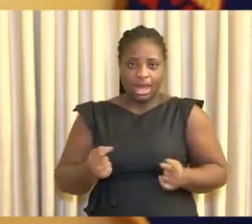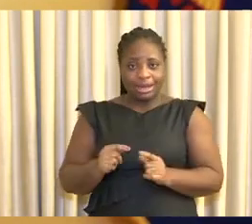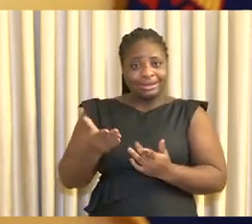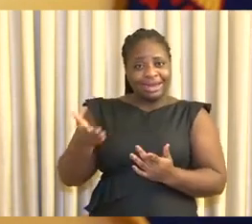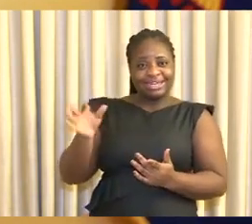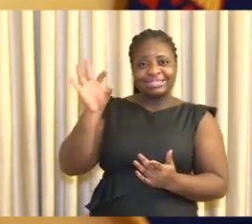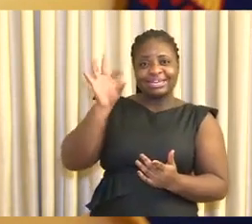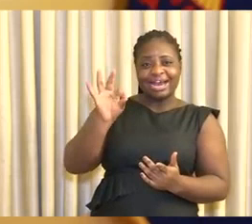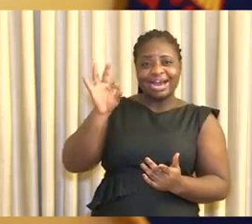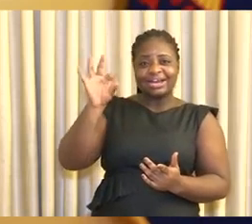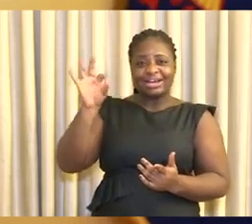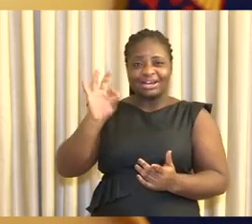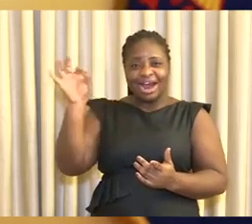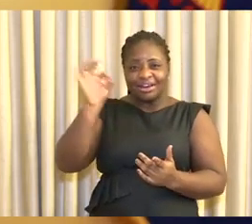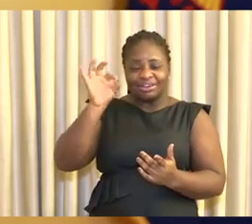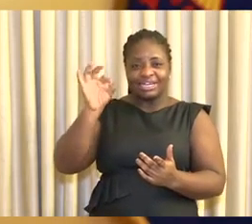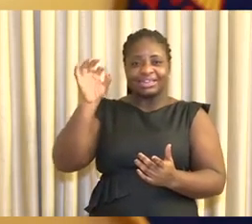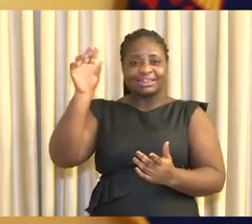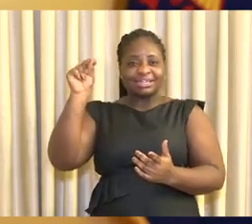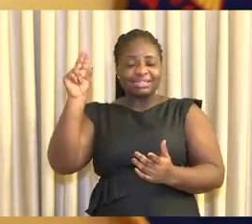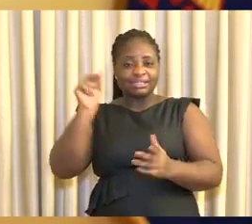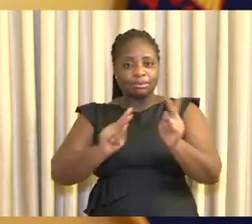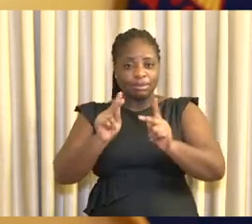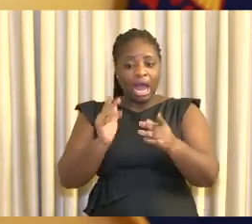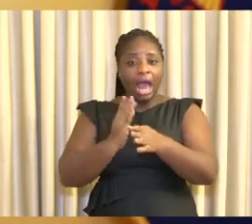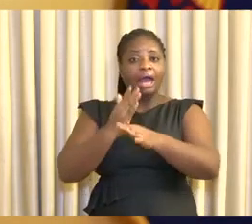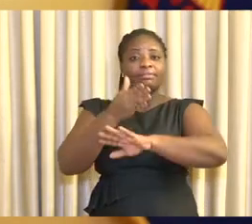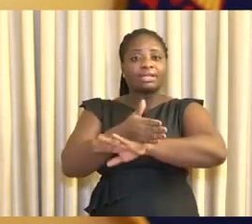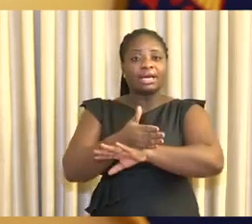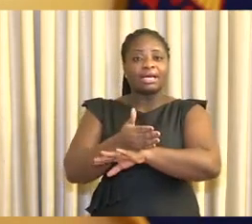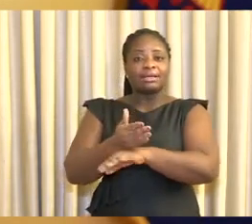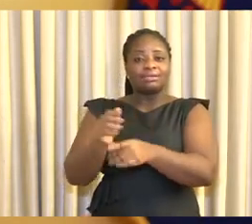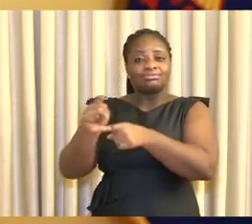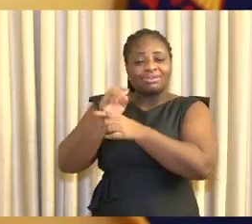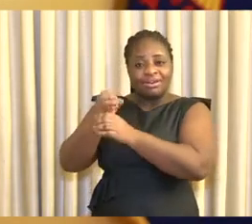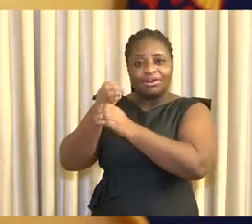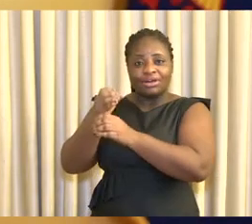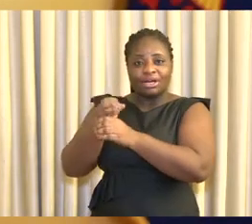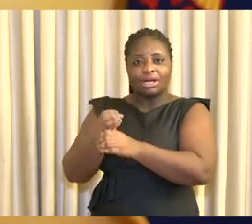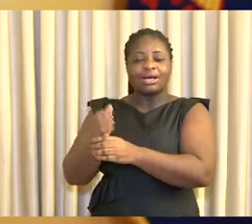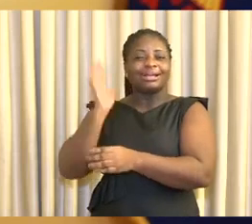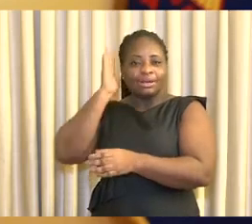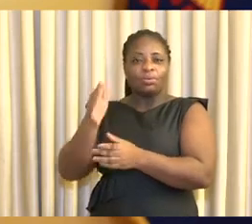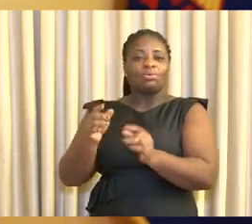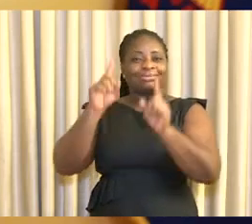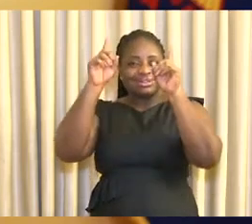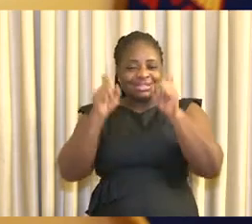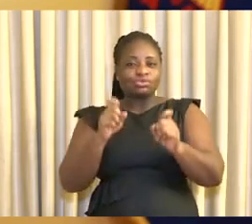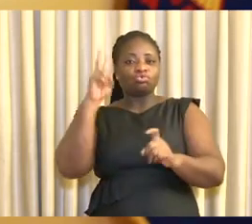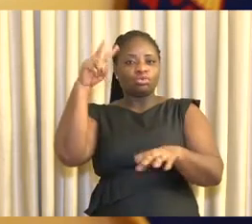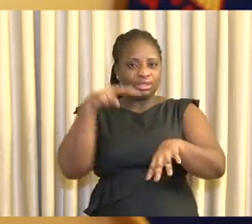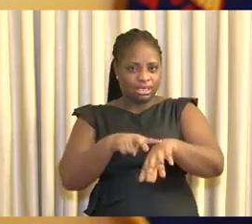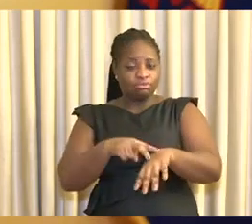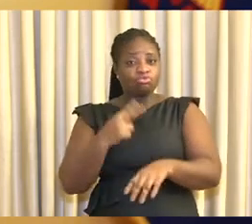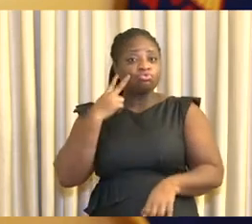930 persons, after their treatment, will soon undergo the mandatory two tests to determine